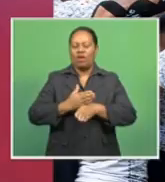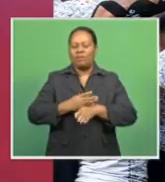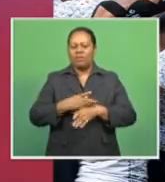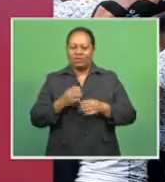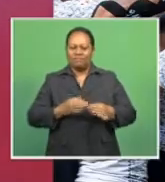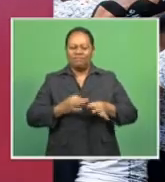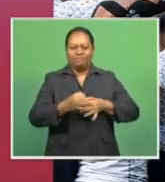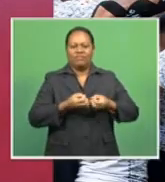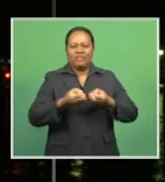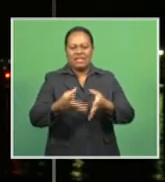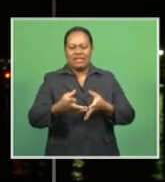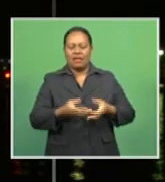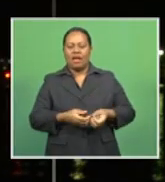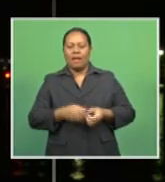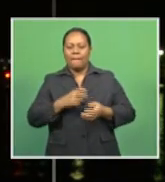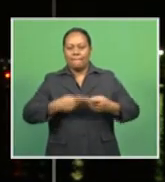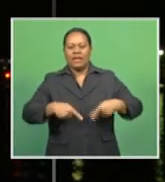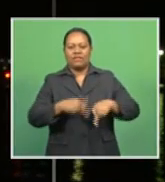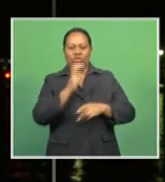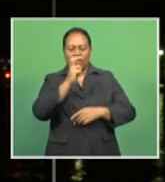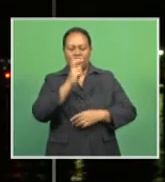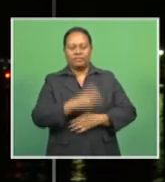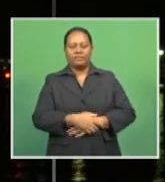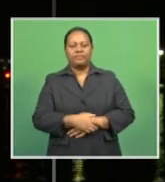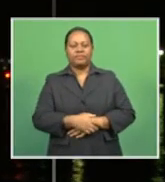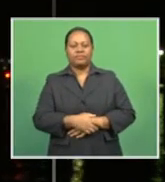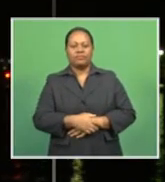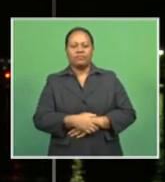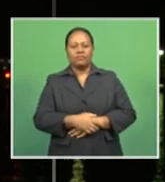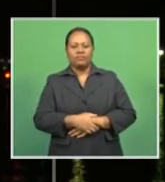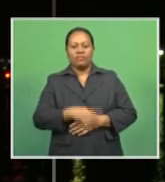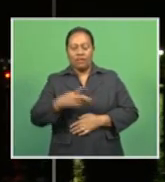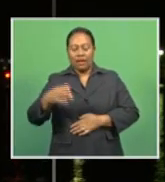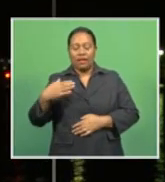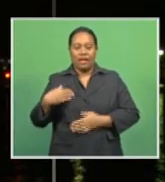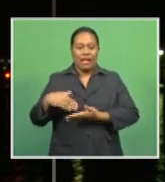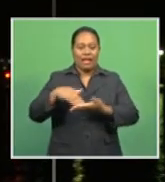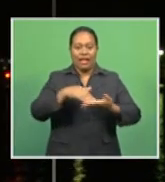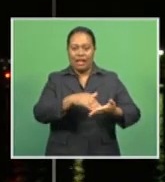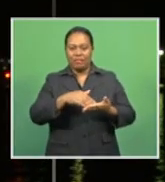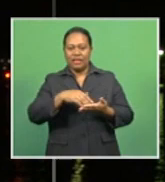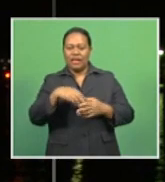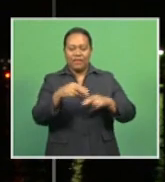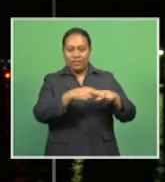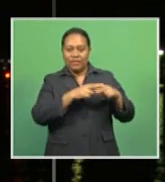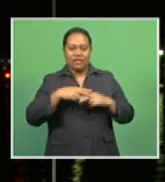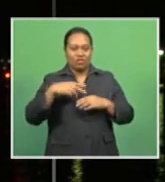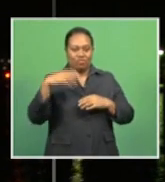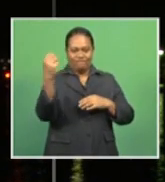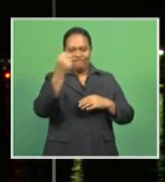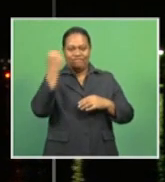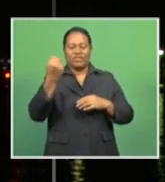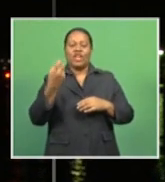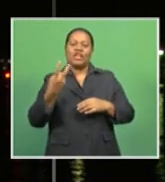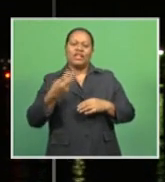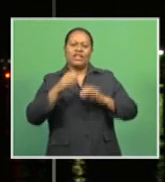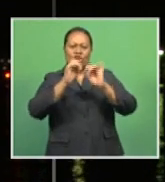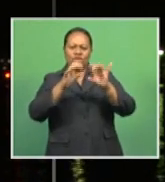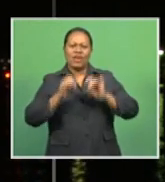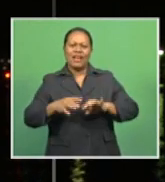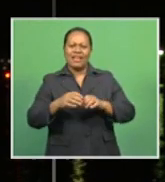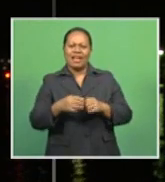place for me to train. He was instrumental in helping Fiji to victory at the Gold Coast Sevens tournament in Australia